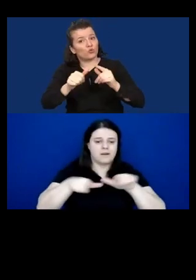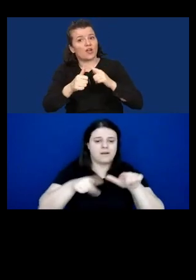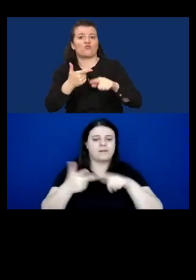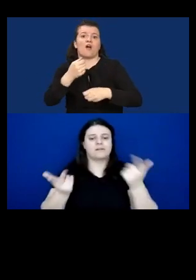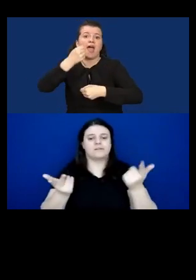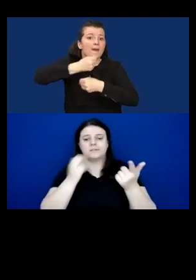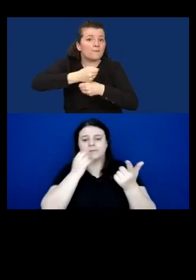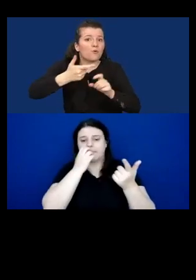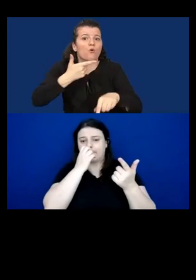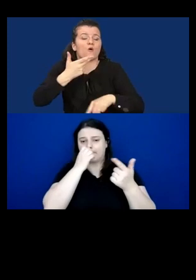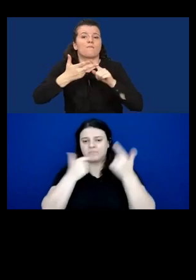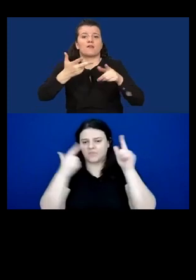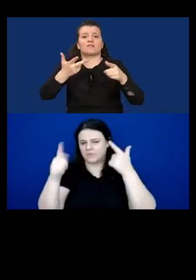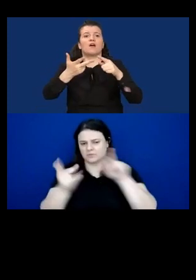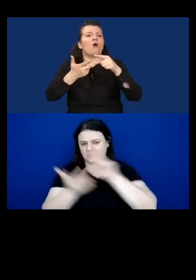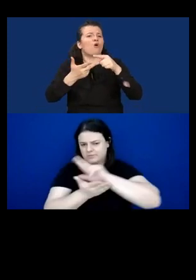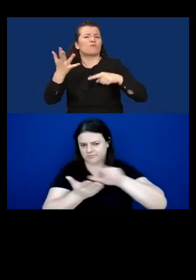services in Greece currently.